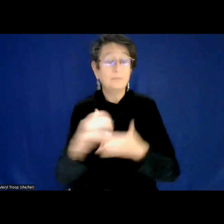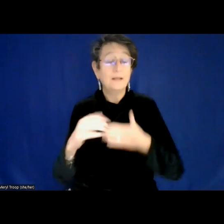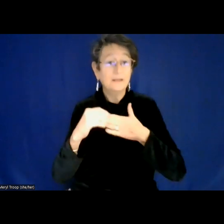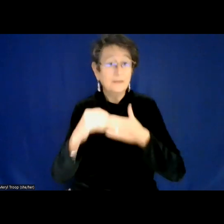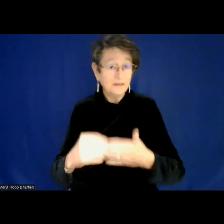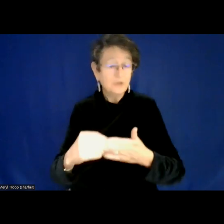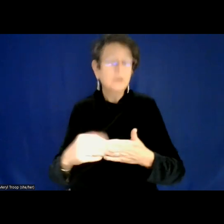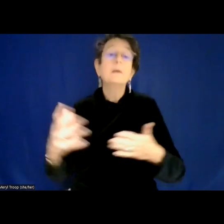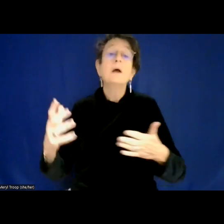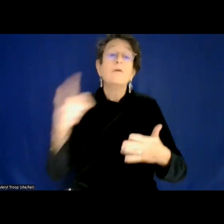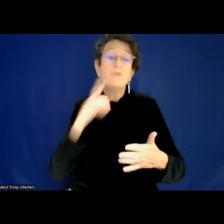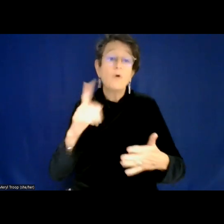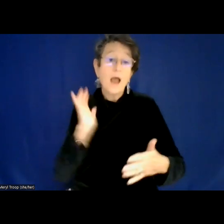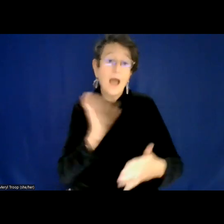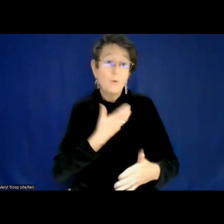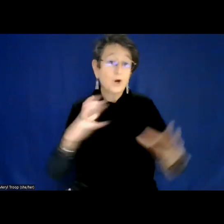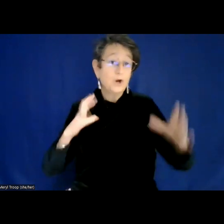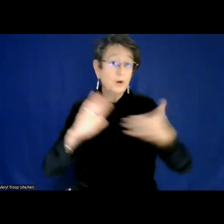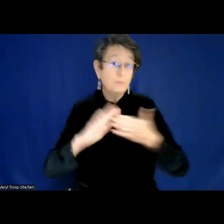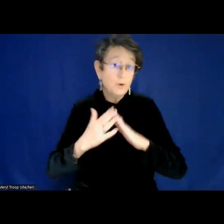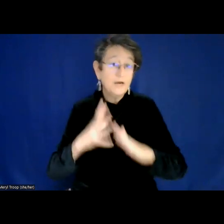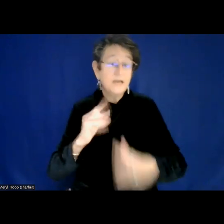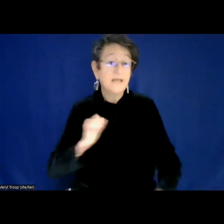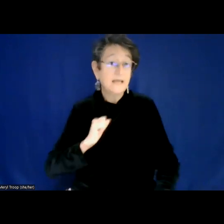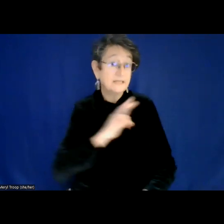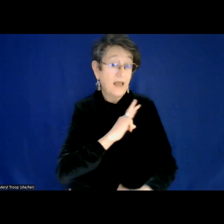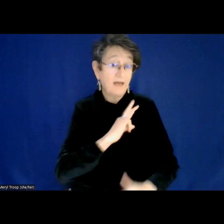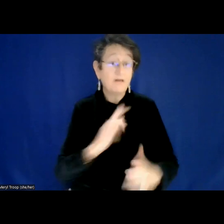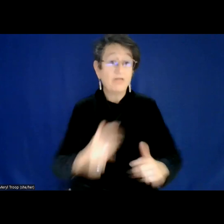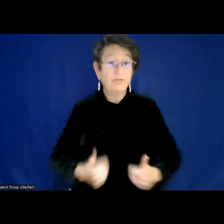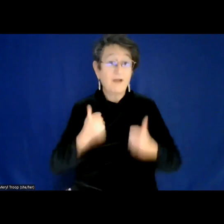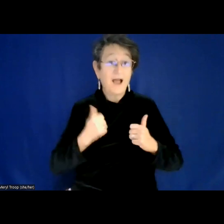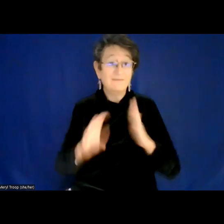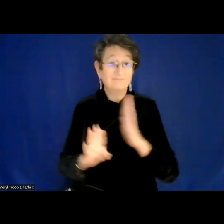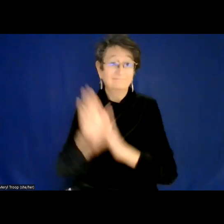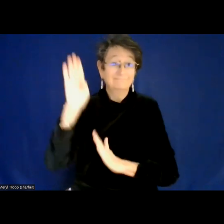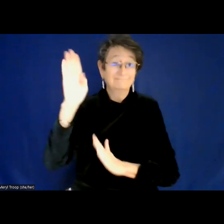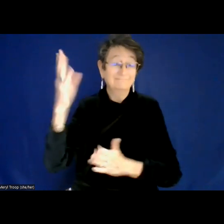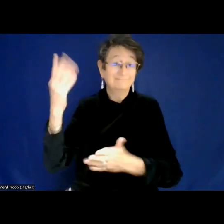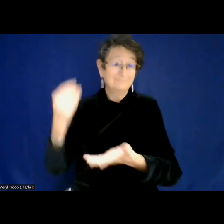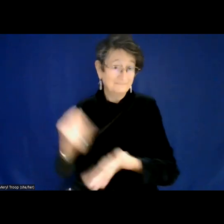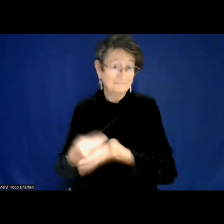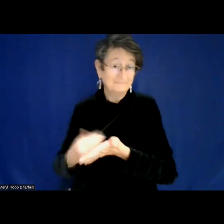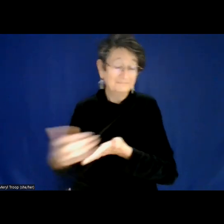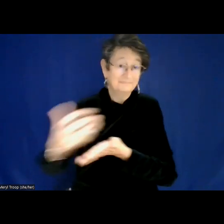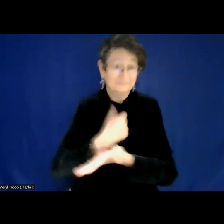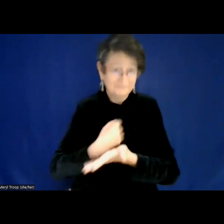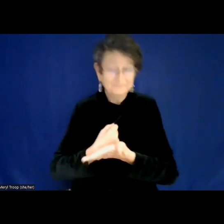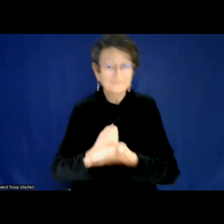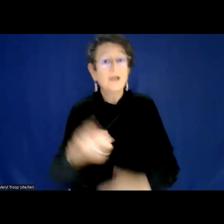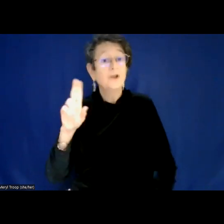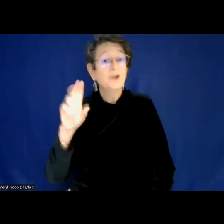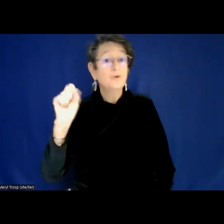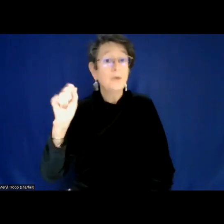and prosper. We are honored to support this important discussion today. As a USM alumni and a